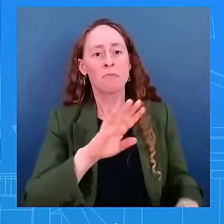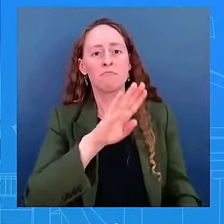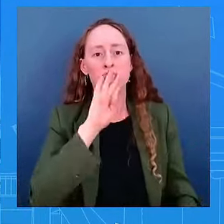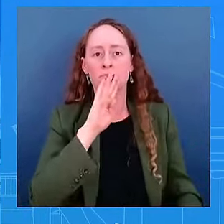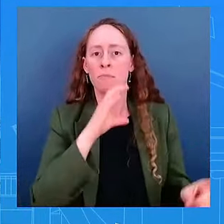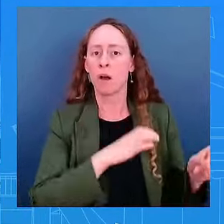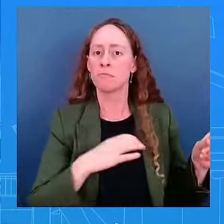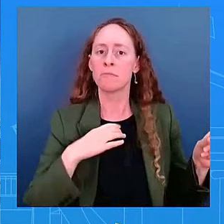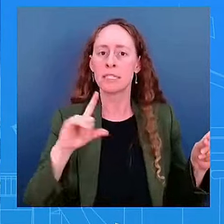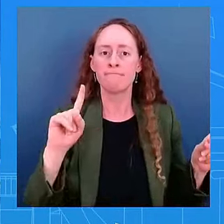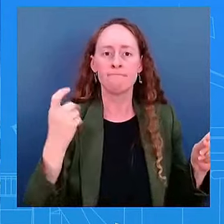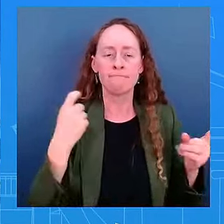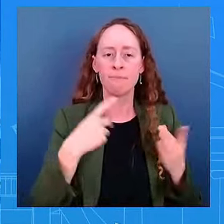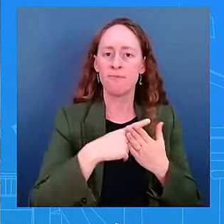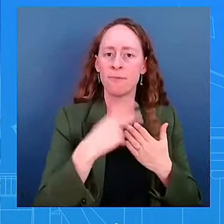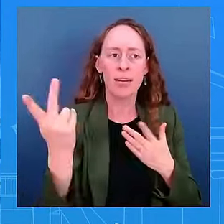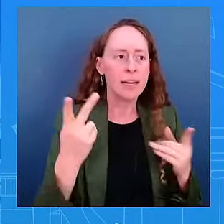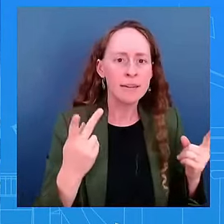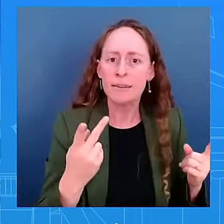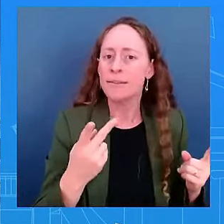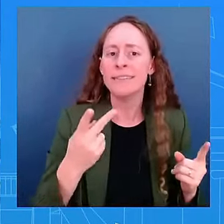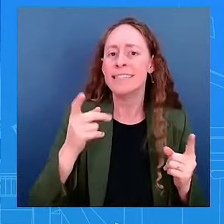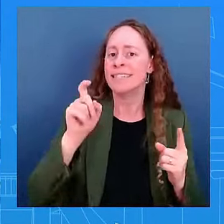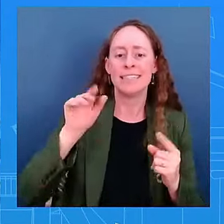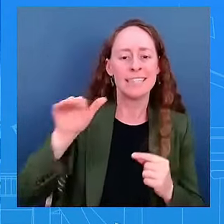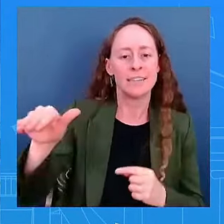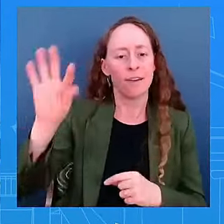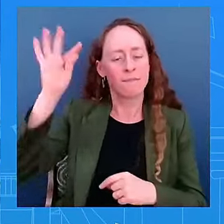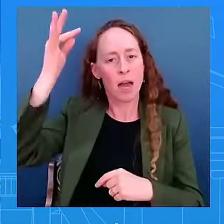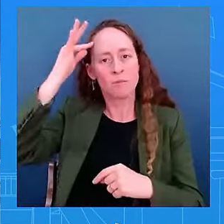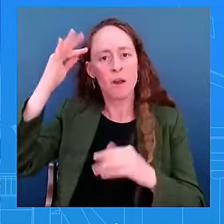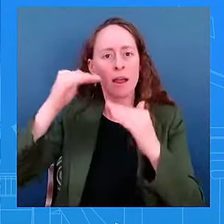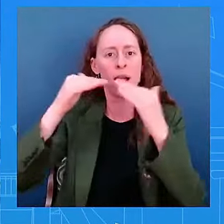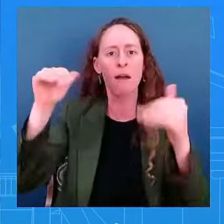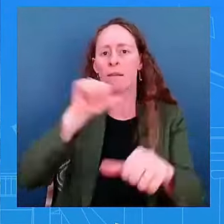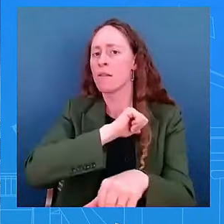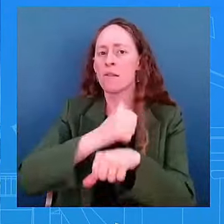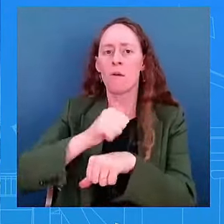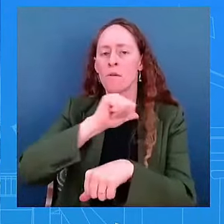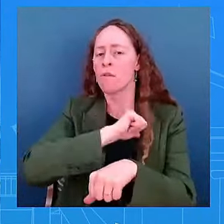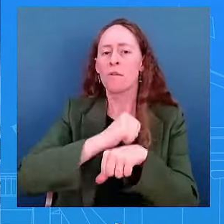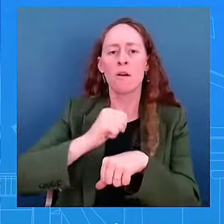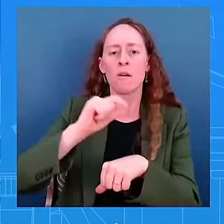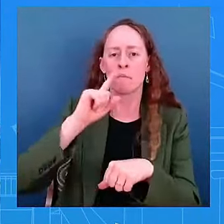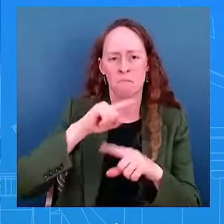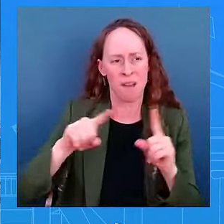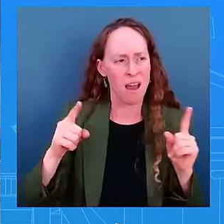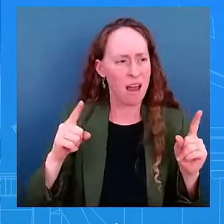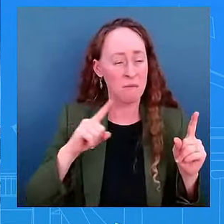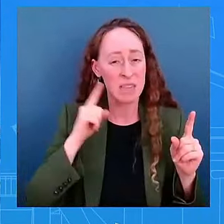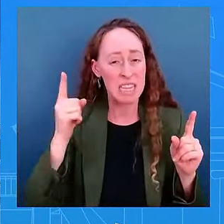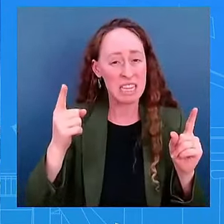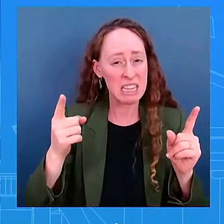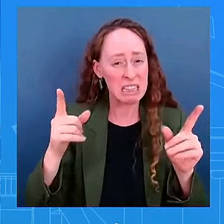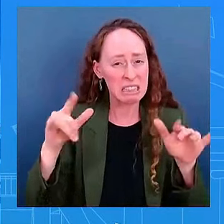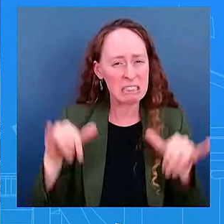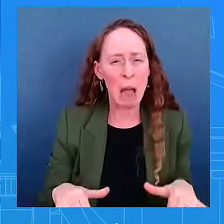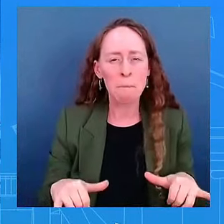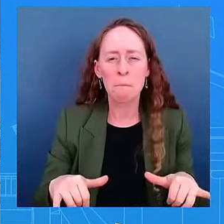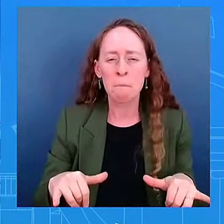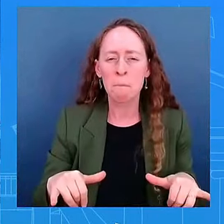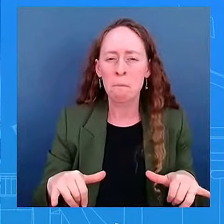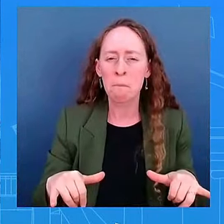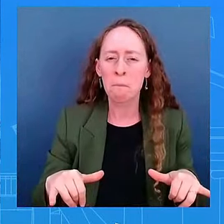But what is the lesson learned from this moment that continues to happen that, I guess, Kamala Harris might have to start dealing with as well if she